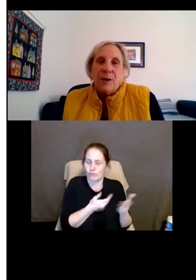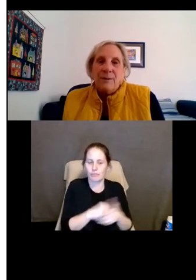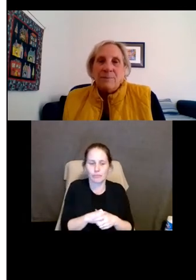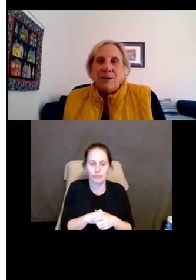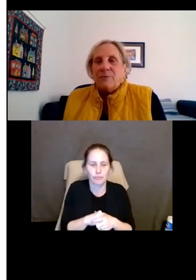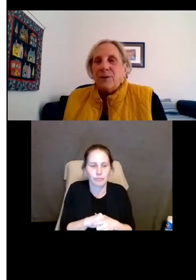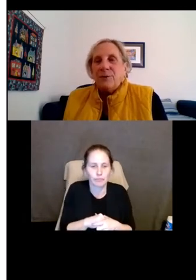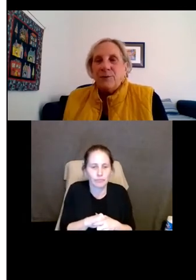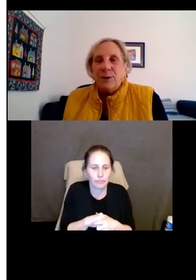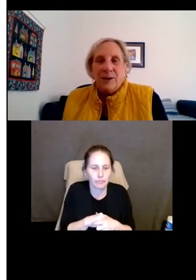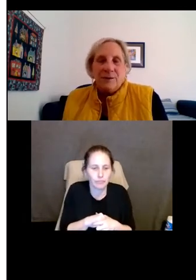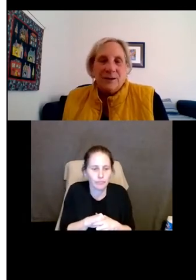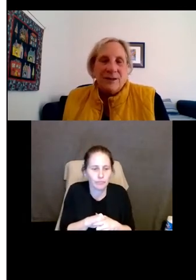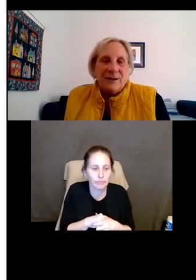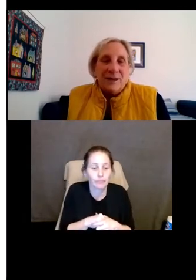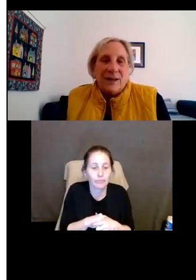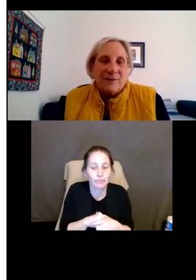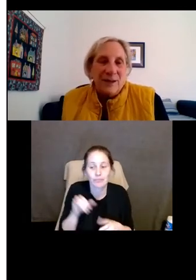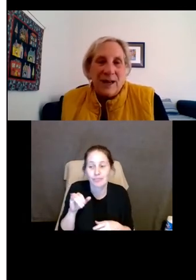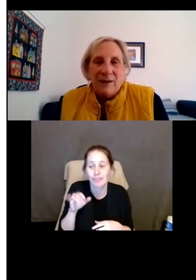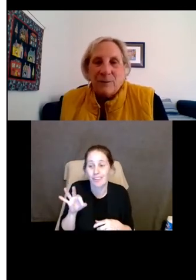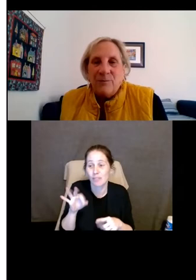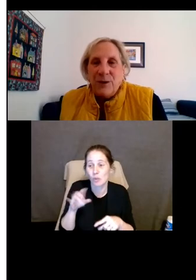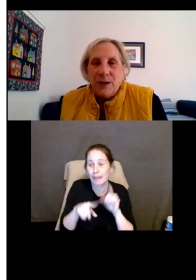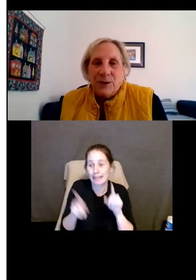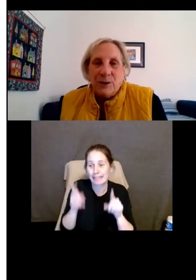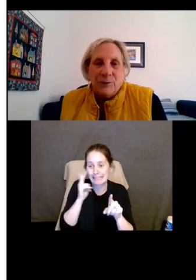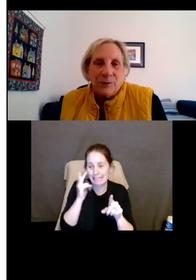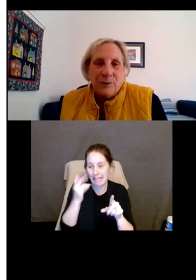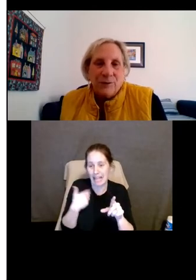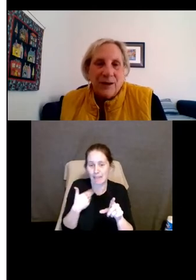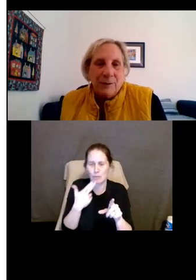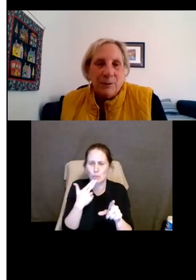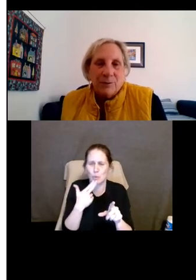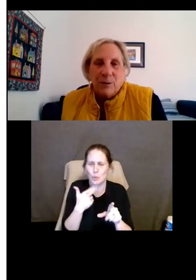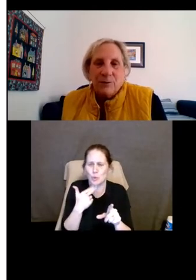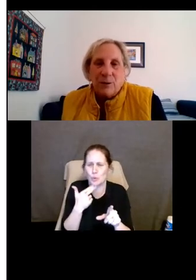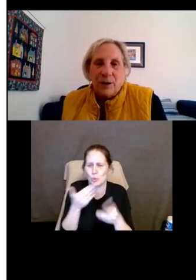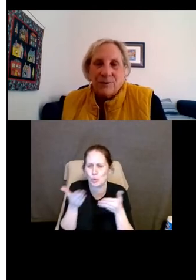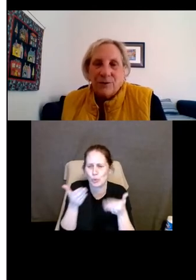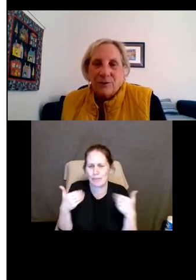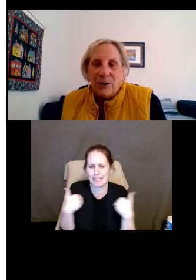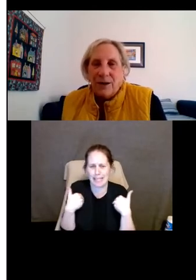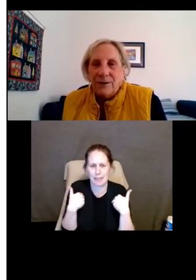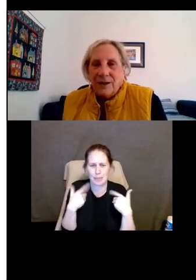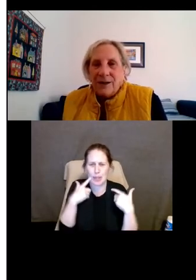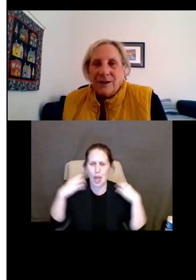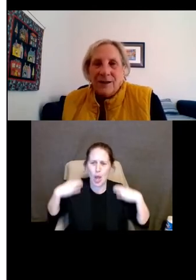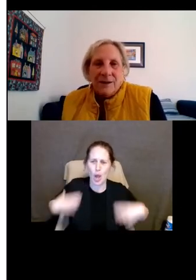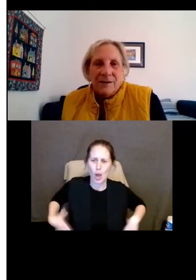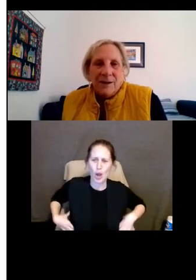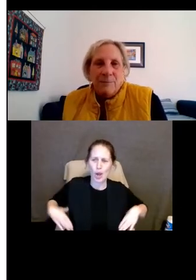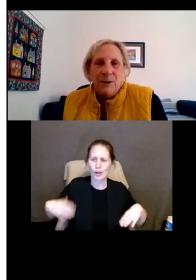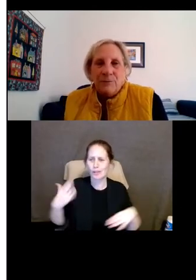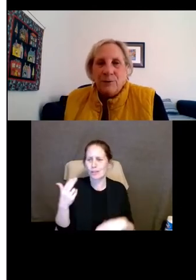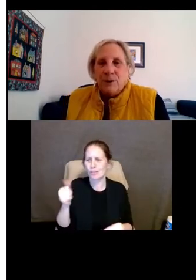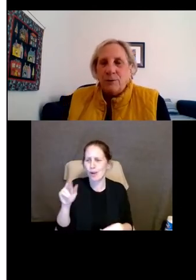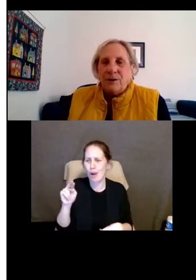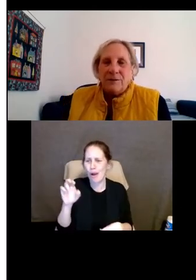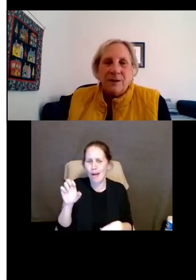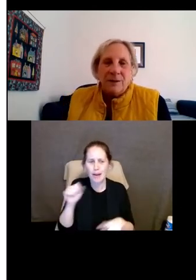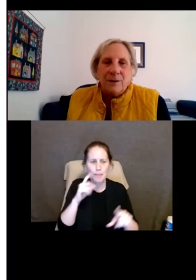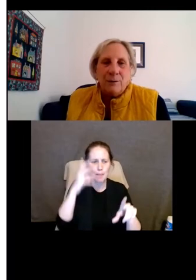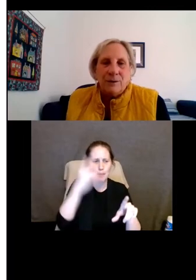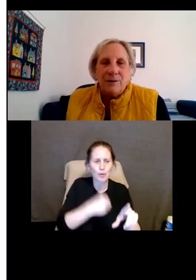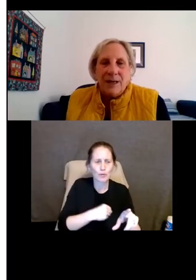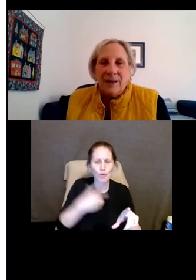So for those of you who cannot see, I have some very cute service animals with harnesses on, a beautiful